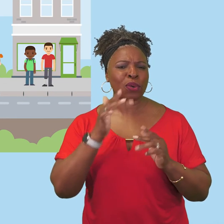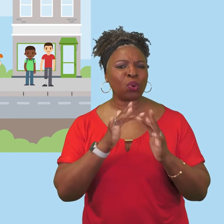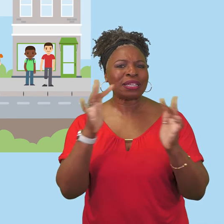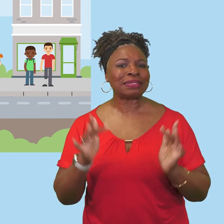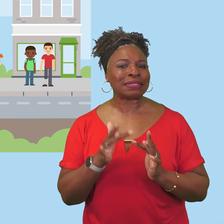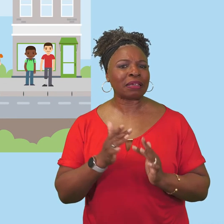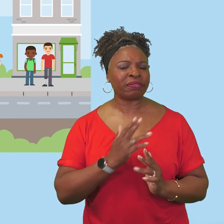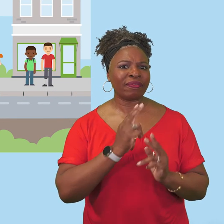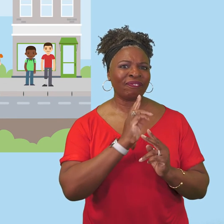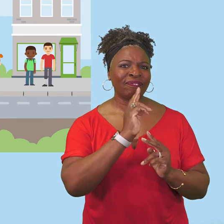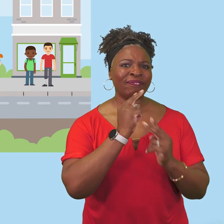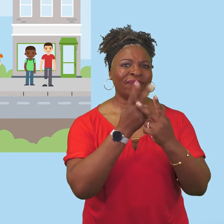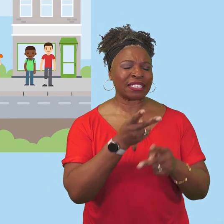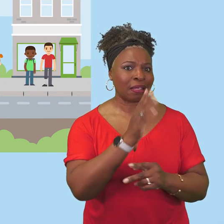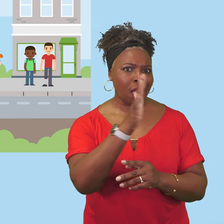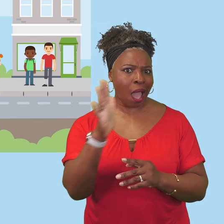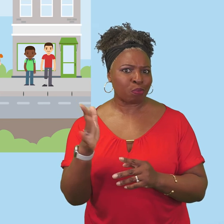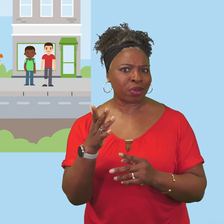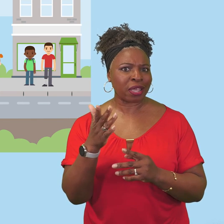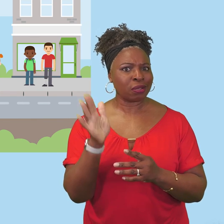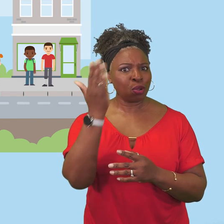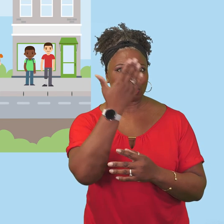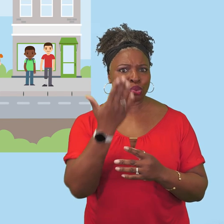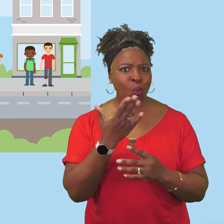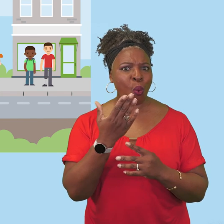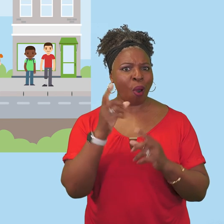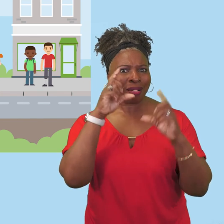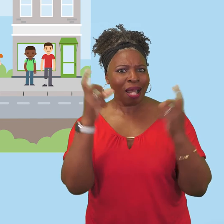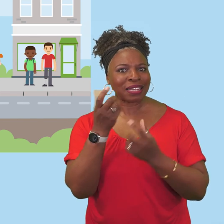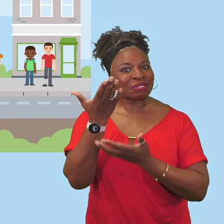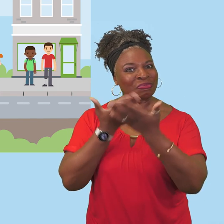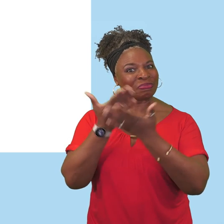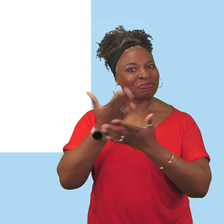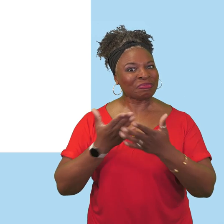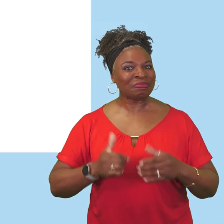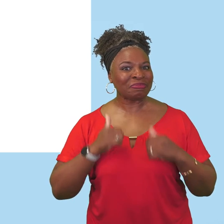try your local library or speak to people at your school or local college